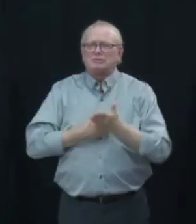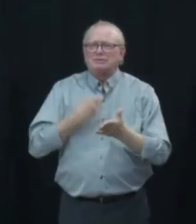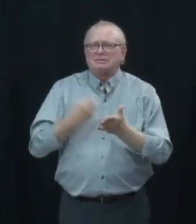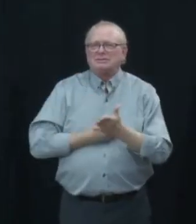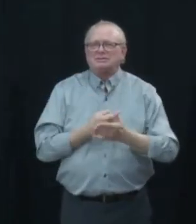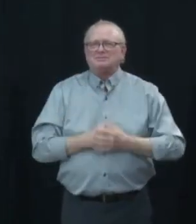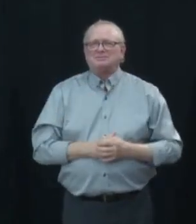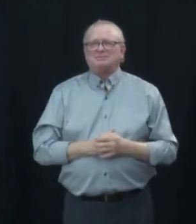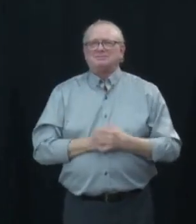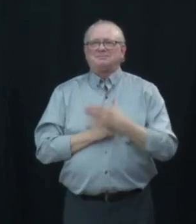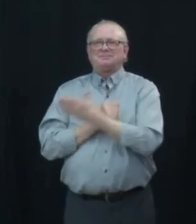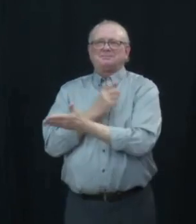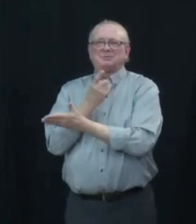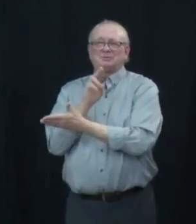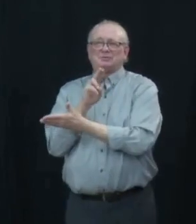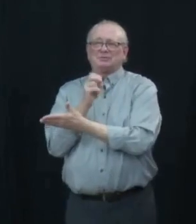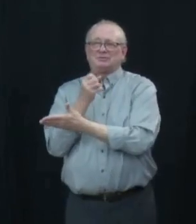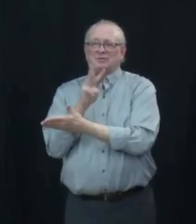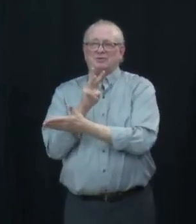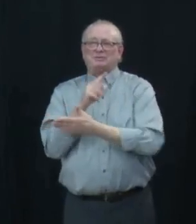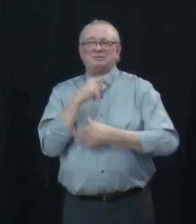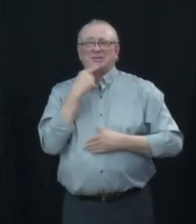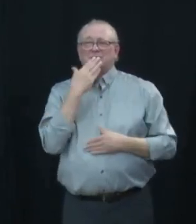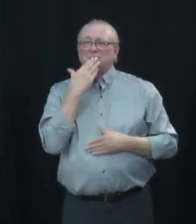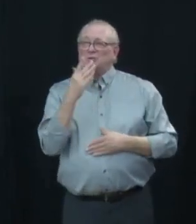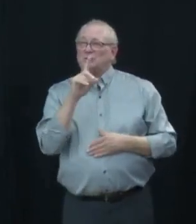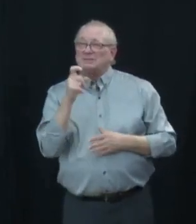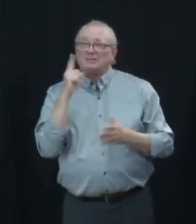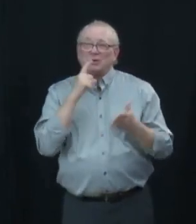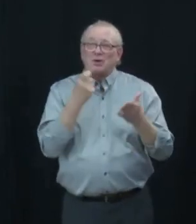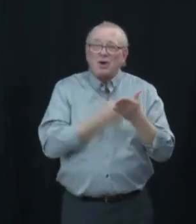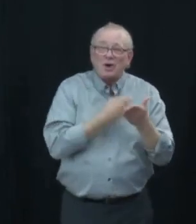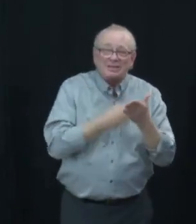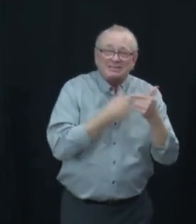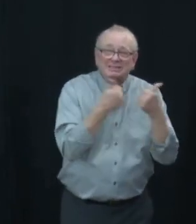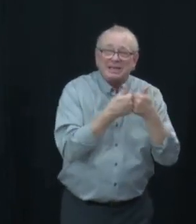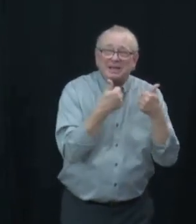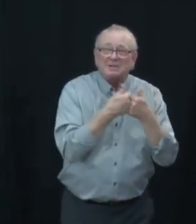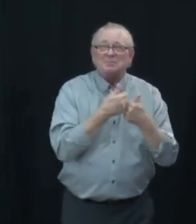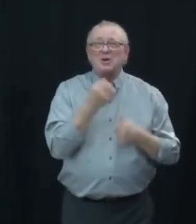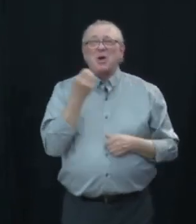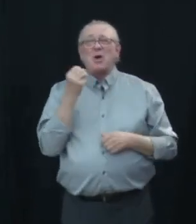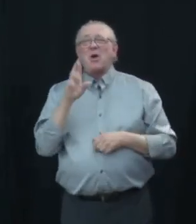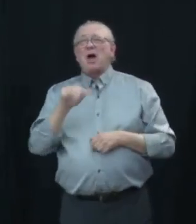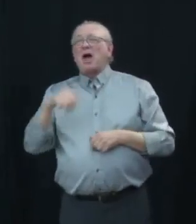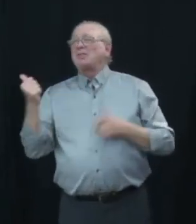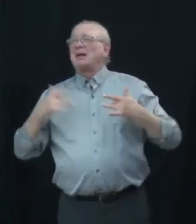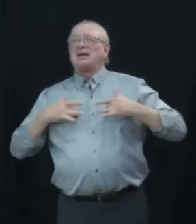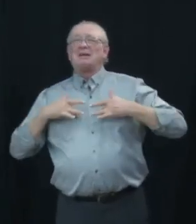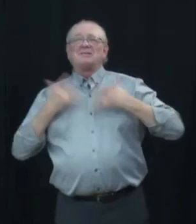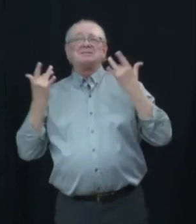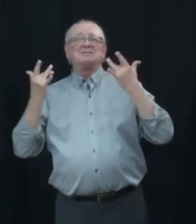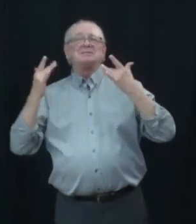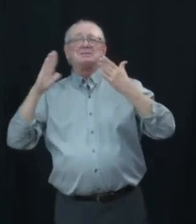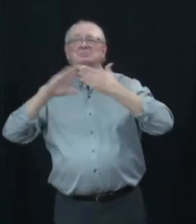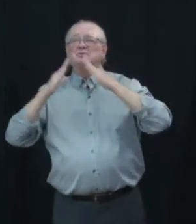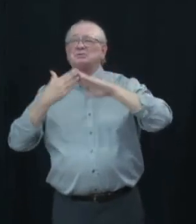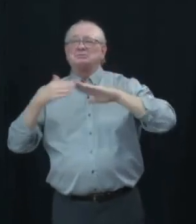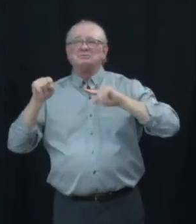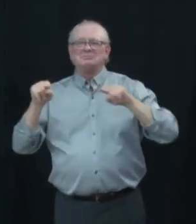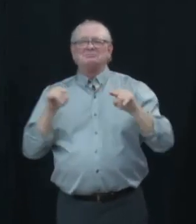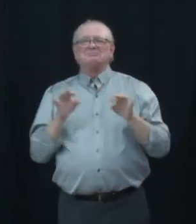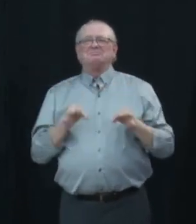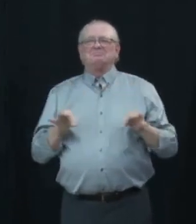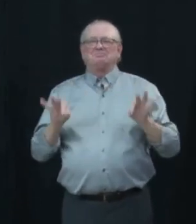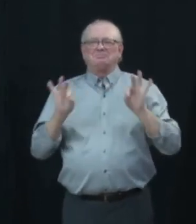it's attending one of these games or whether it's attending other events in our communities it's really important to look at the